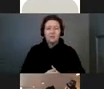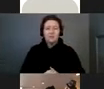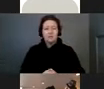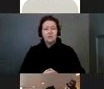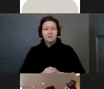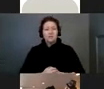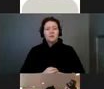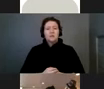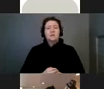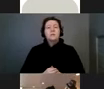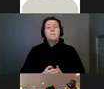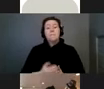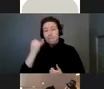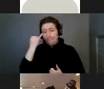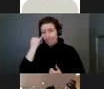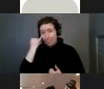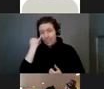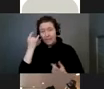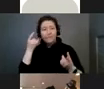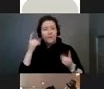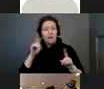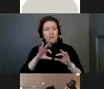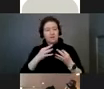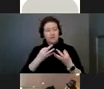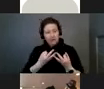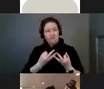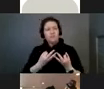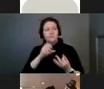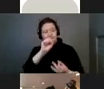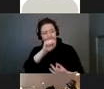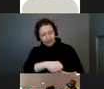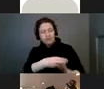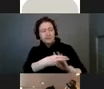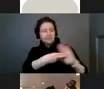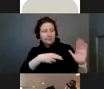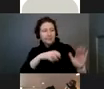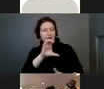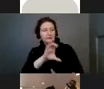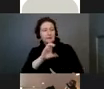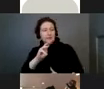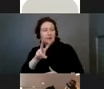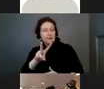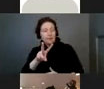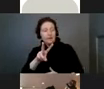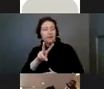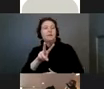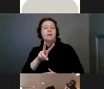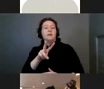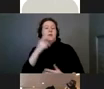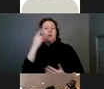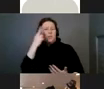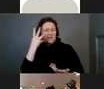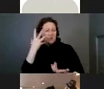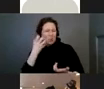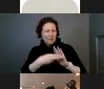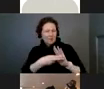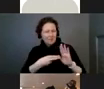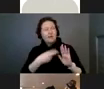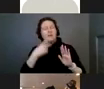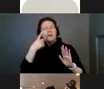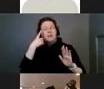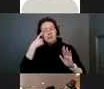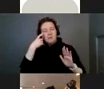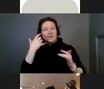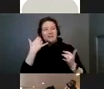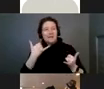So, if a family gets a confirmed diagnosis, that can help with opening some opportunities for